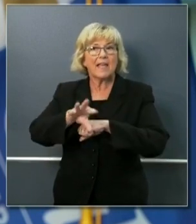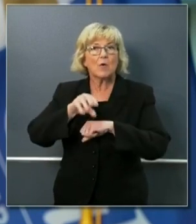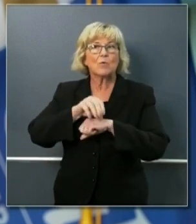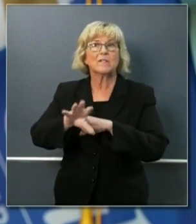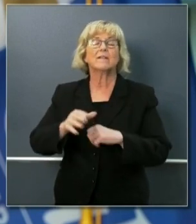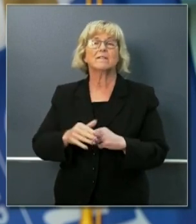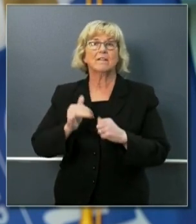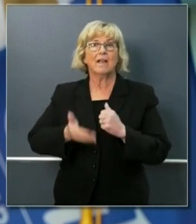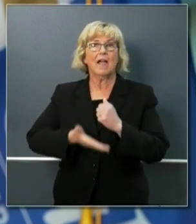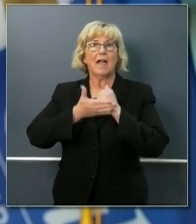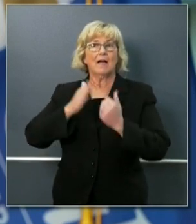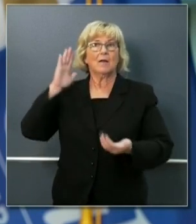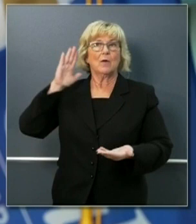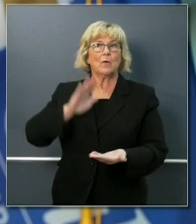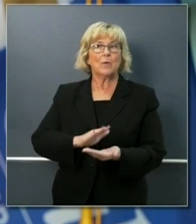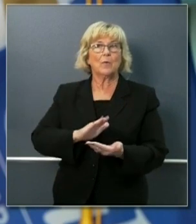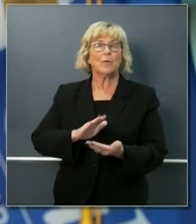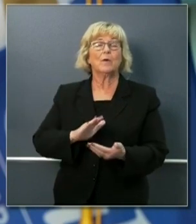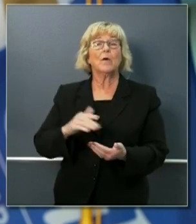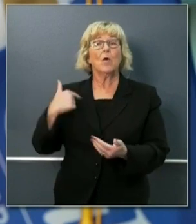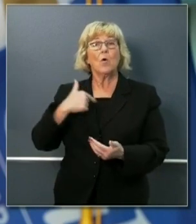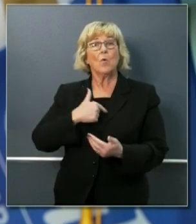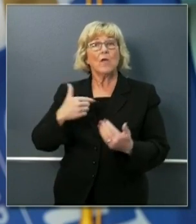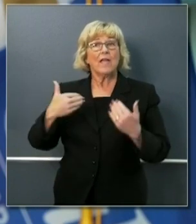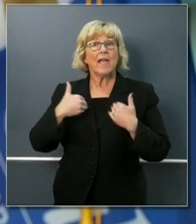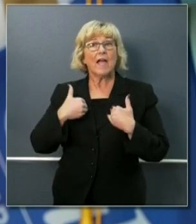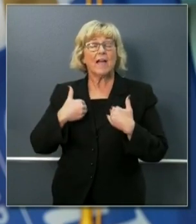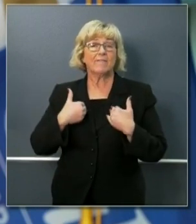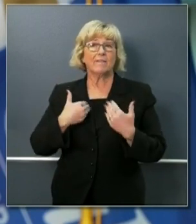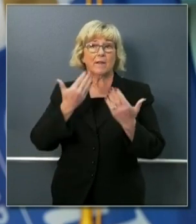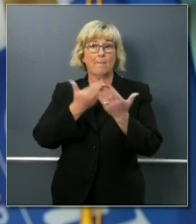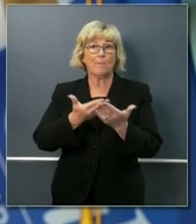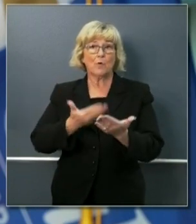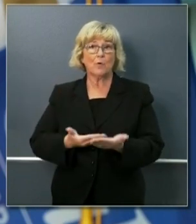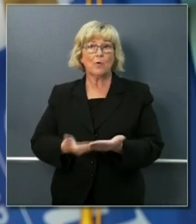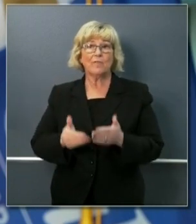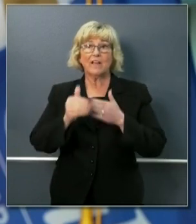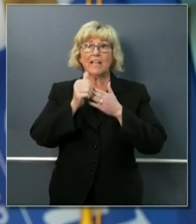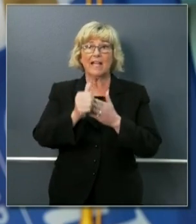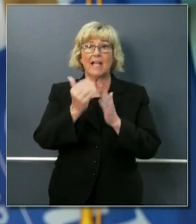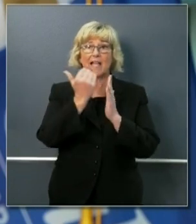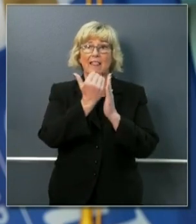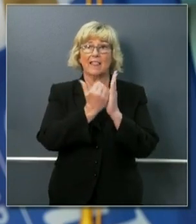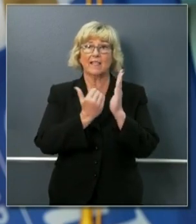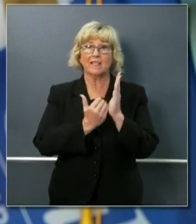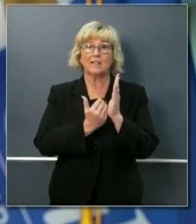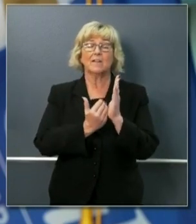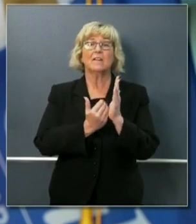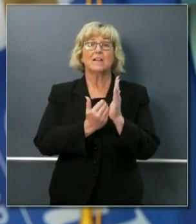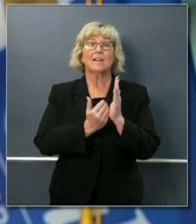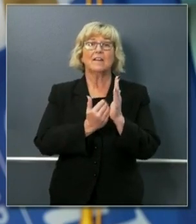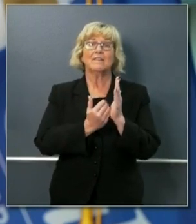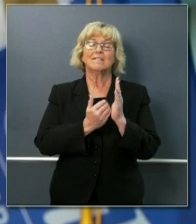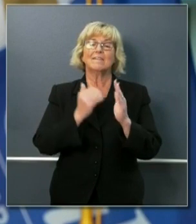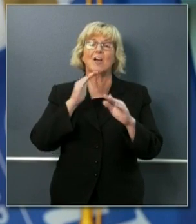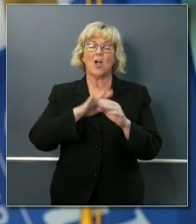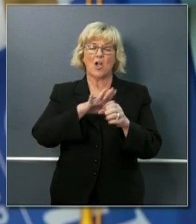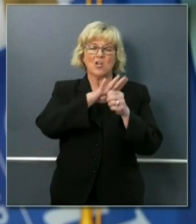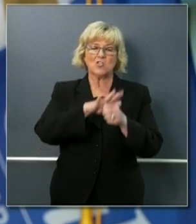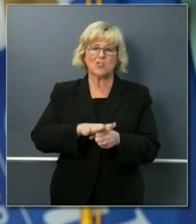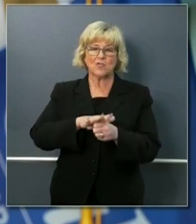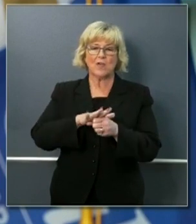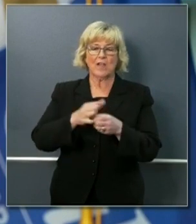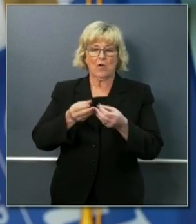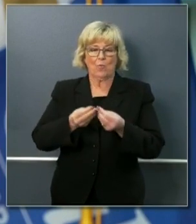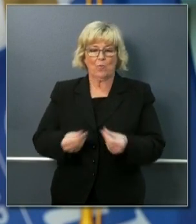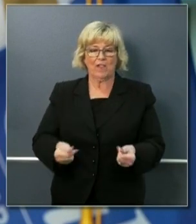health. We've brought together evidence-based guidance in the Surgeon General's playbook on stress relief